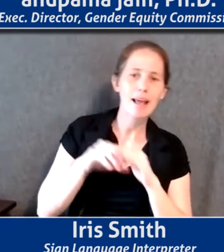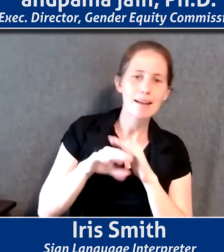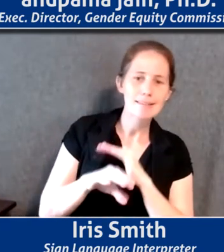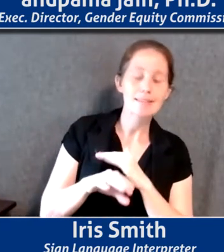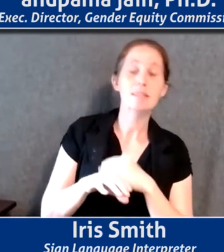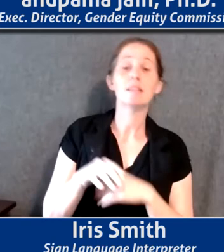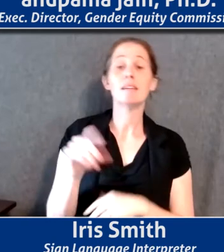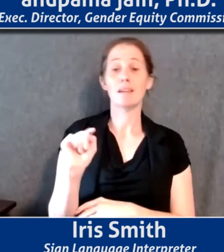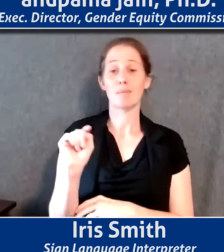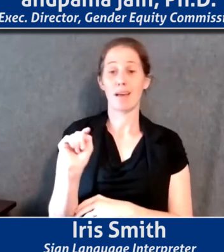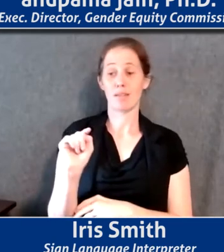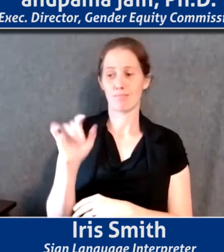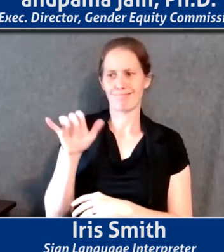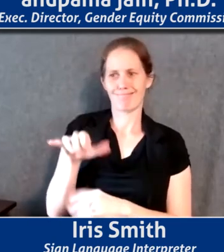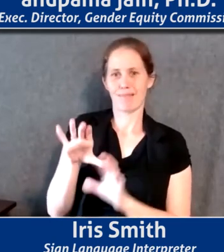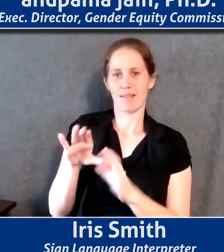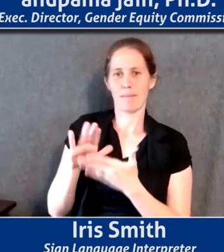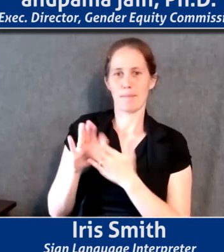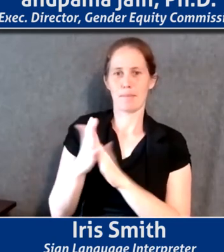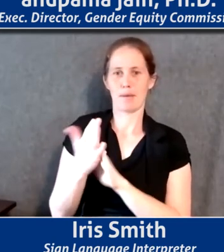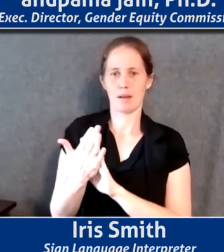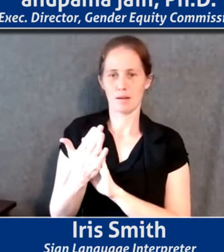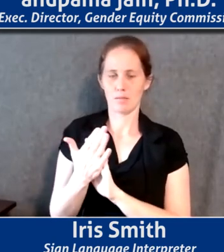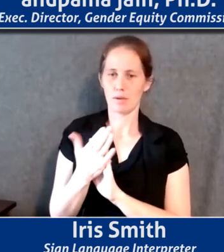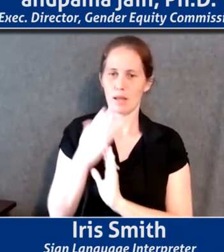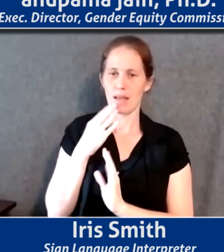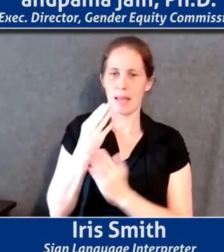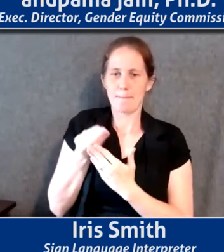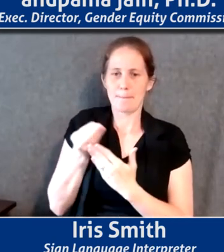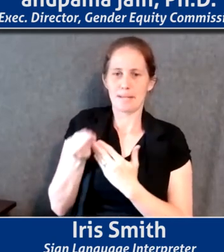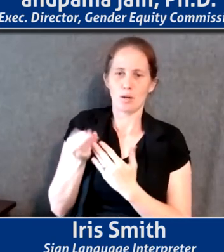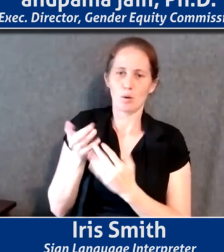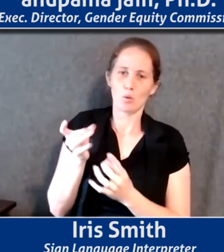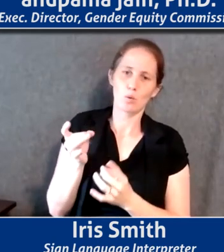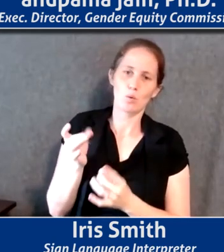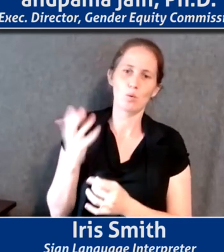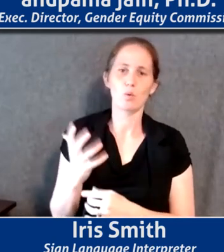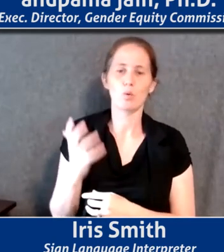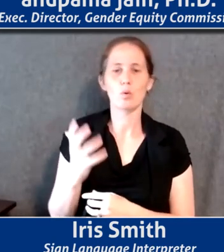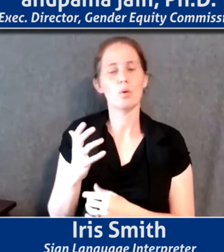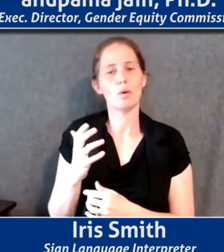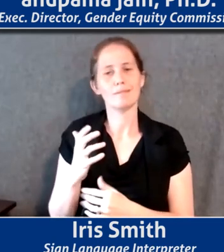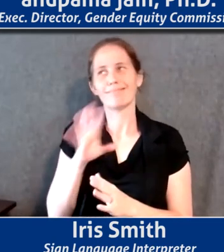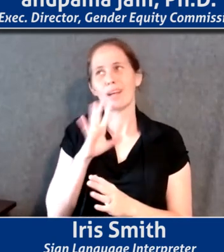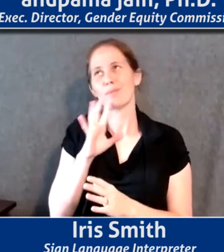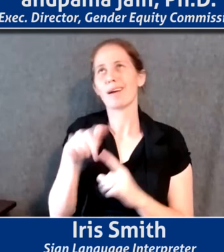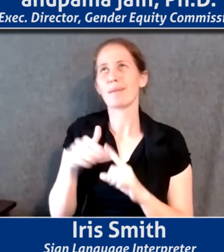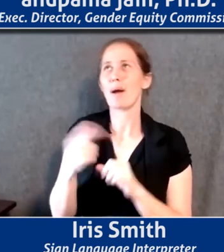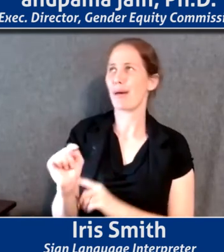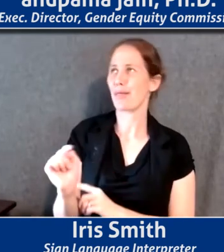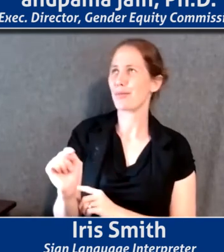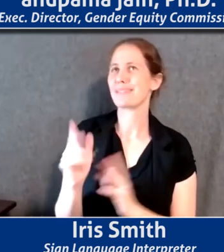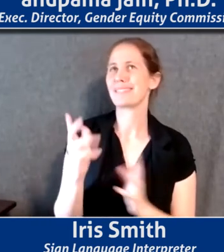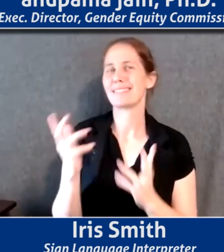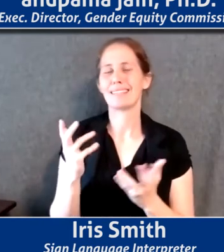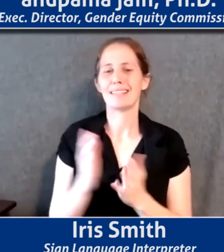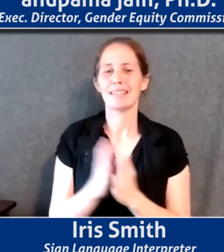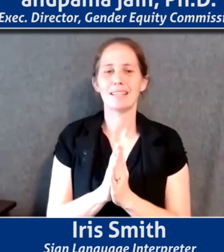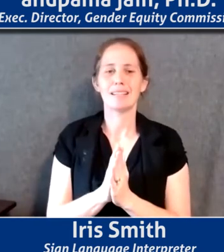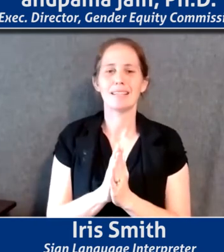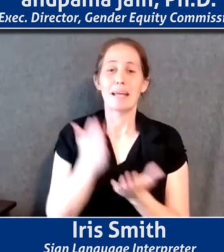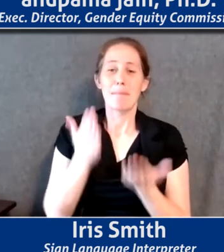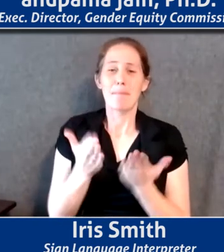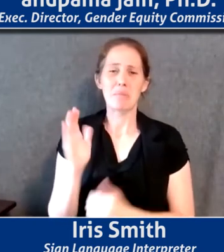bathrooms become a material manifestation in some ways. And now I'm talking about bathrooms. And it might